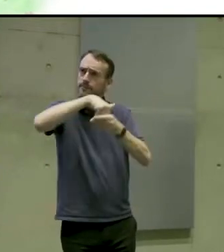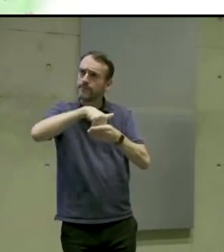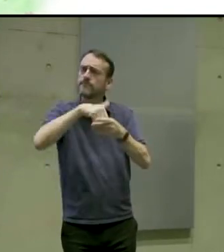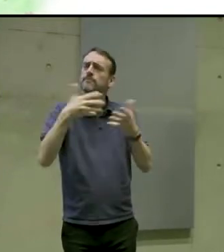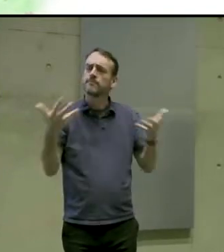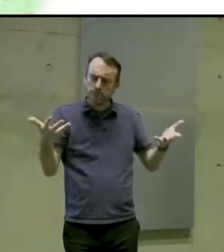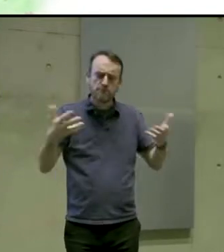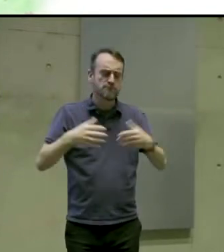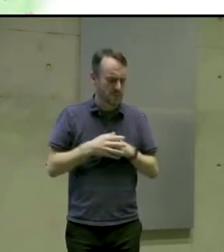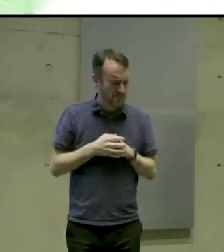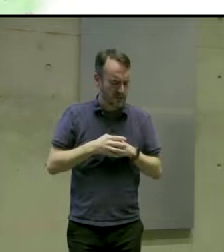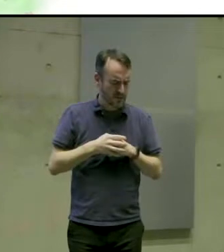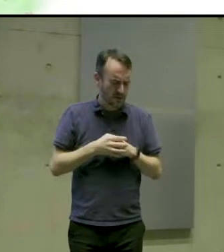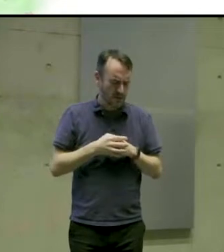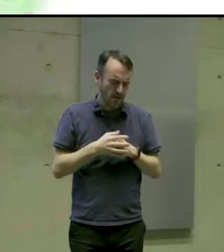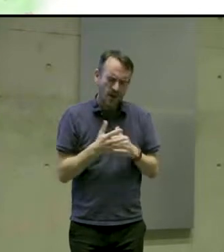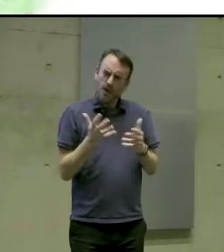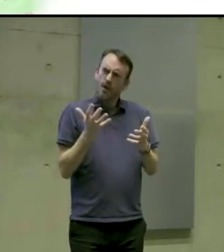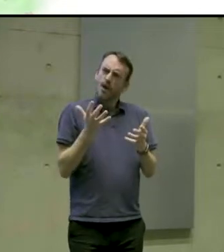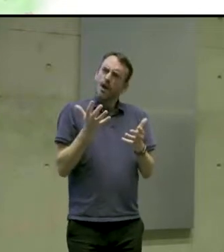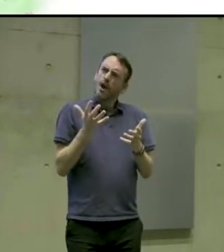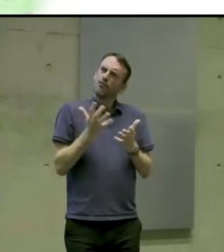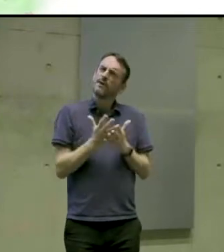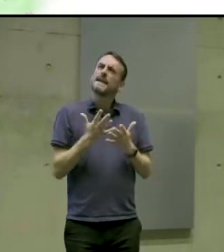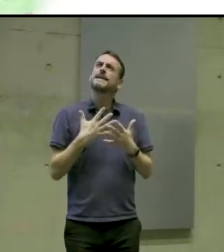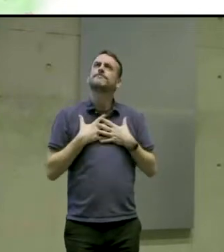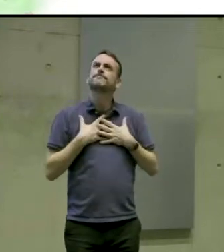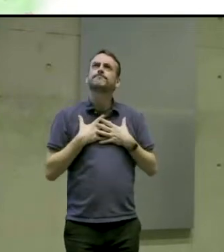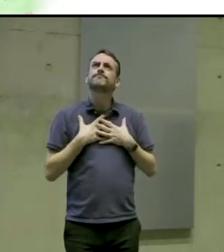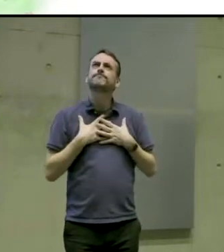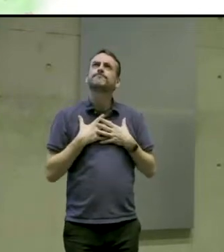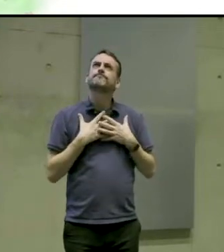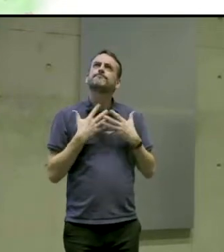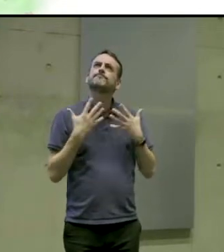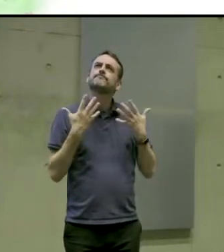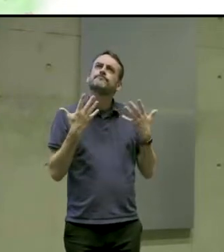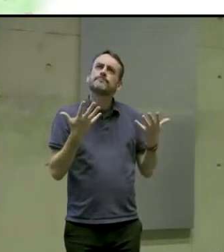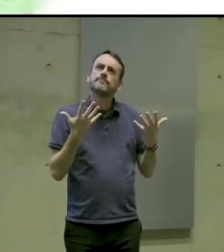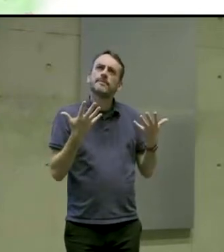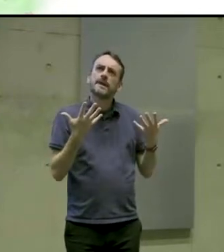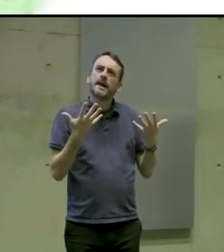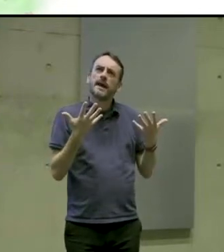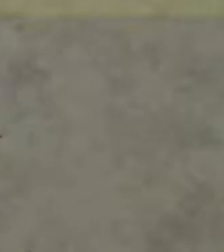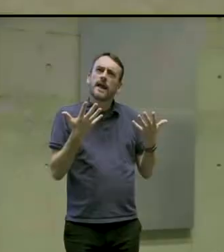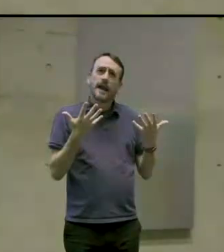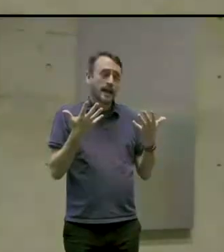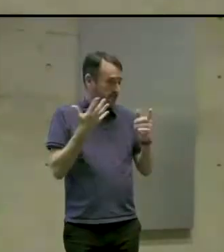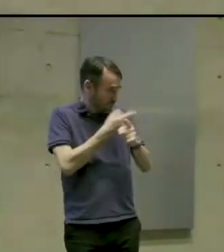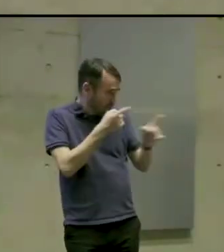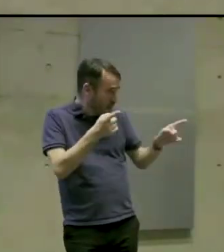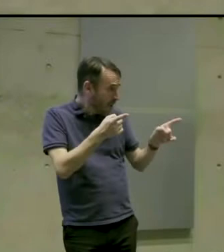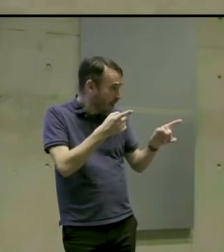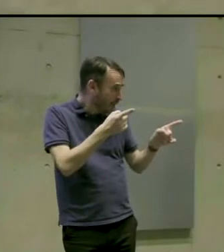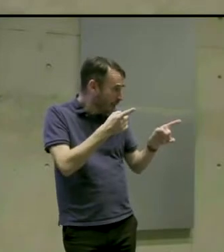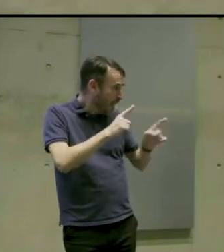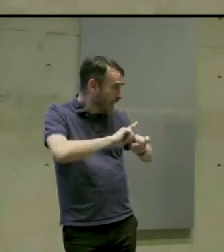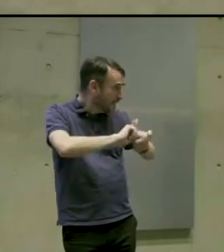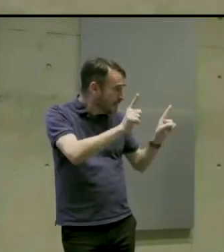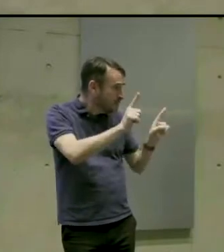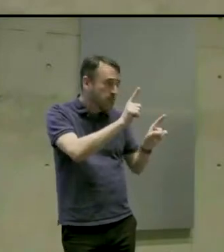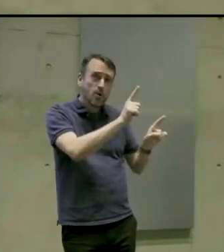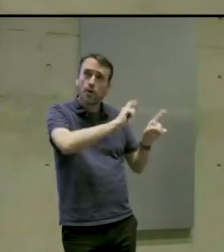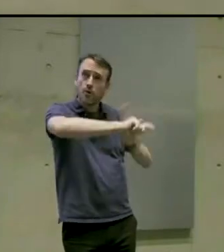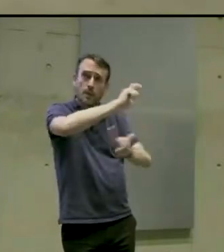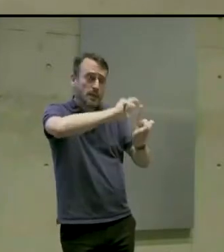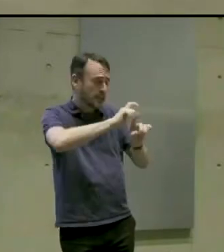is, it's heartwarming to sort of see the excitement there and the fact that